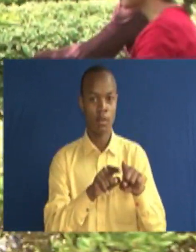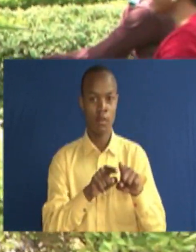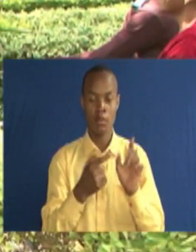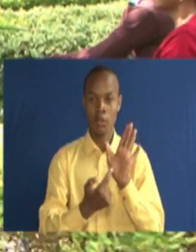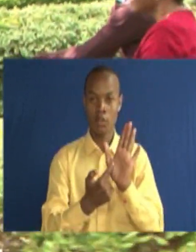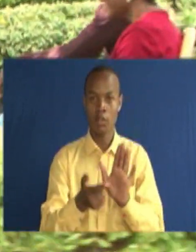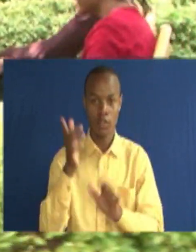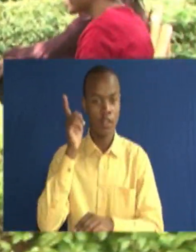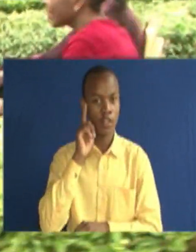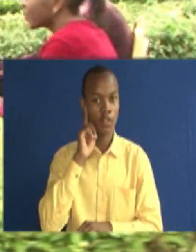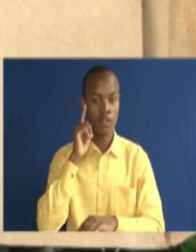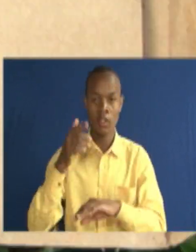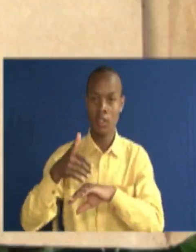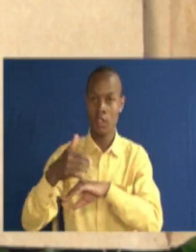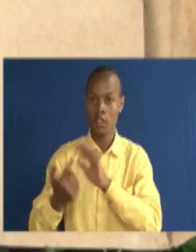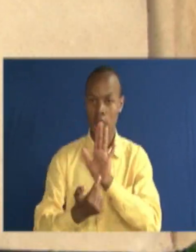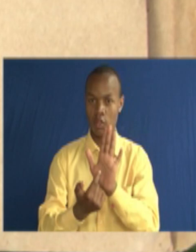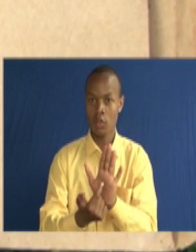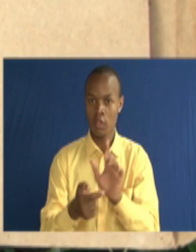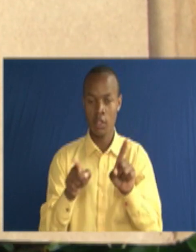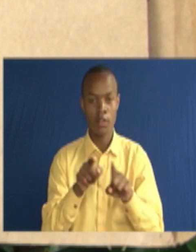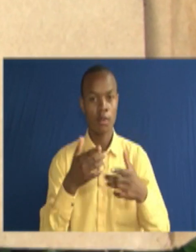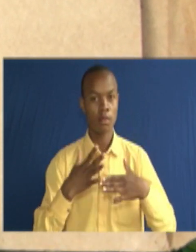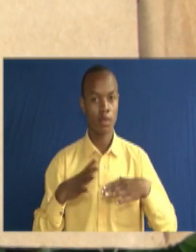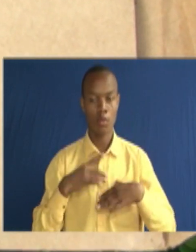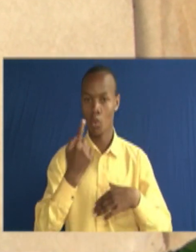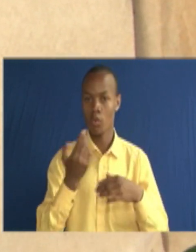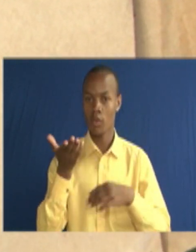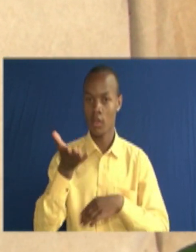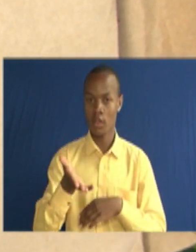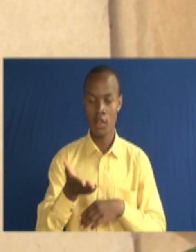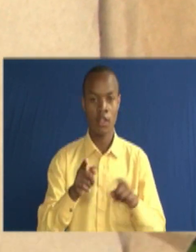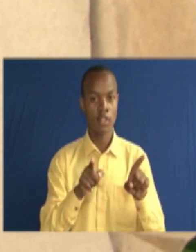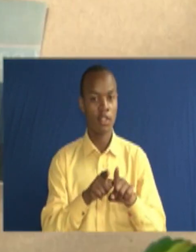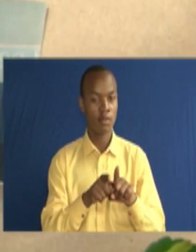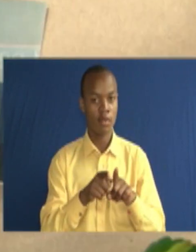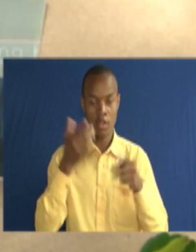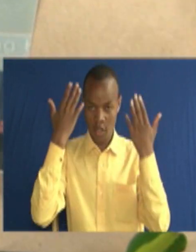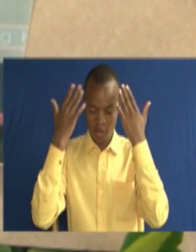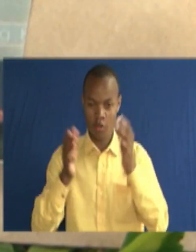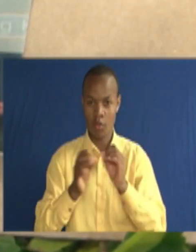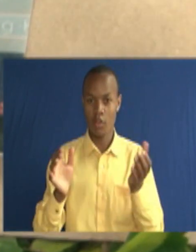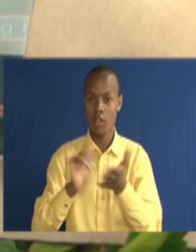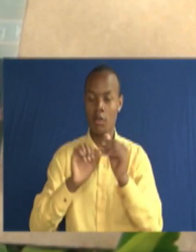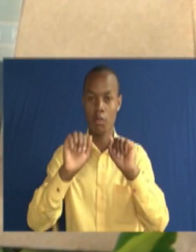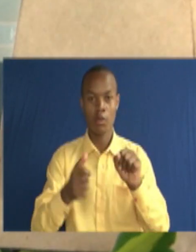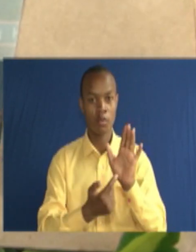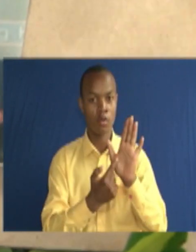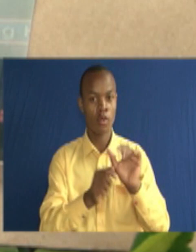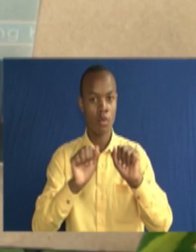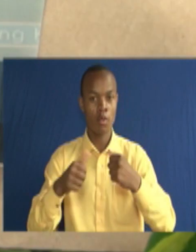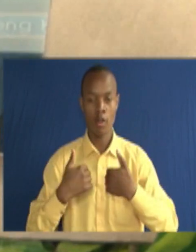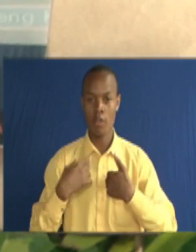AIDS. Sending shockwaves among those in attendance, little did he know that his presentation will get in